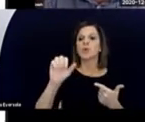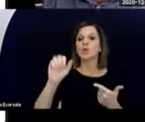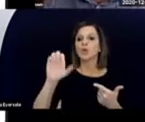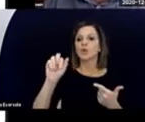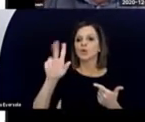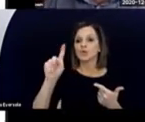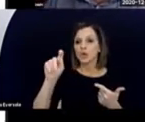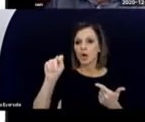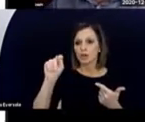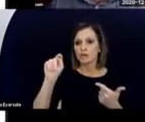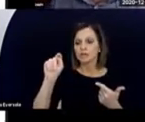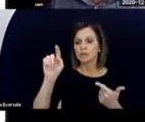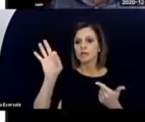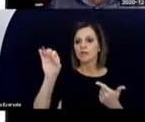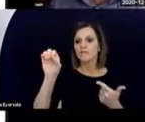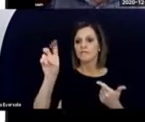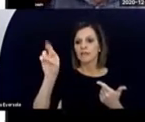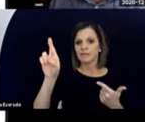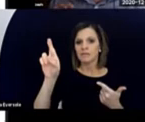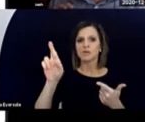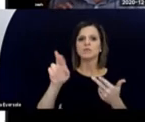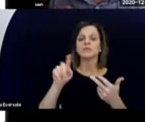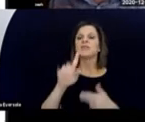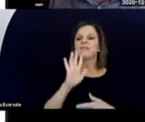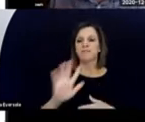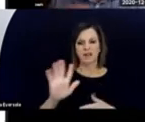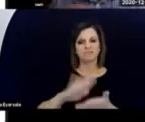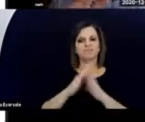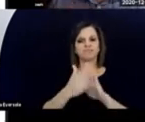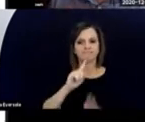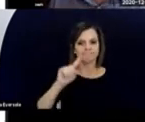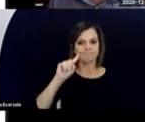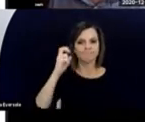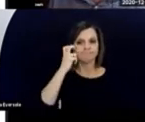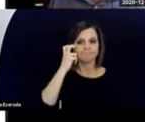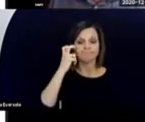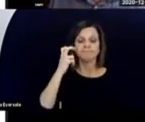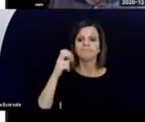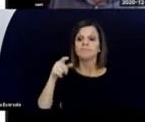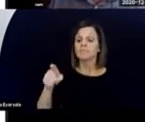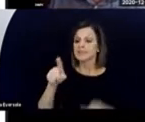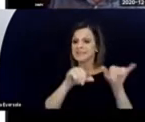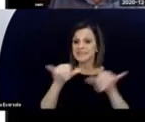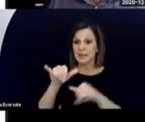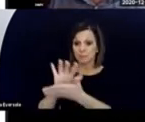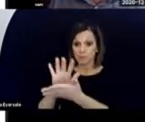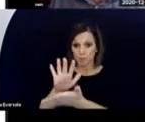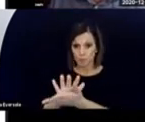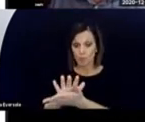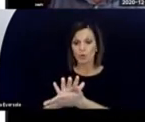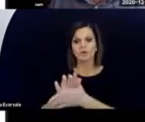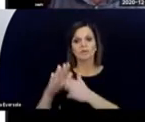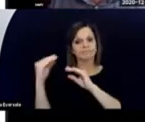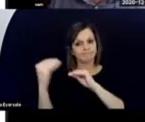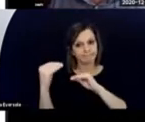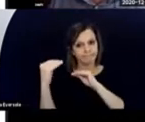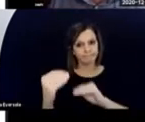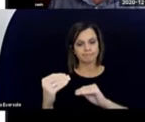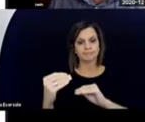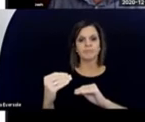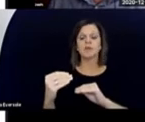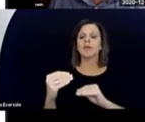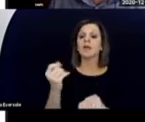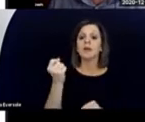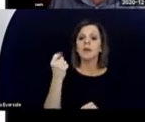that undertook her education. The important thing about these two women is they were born with full